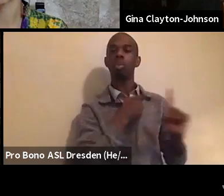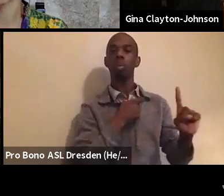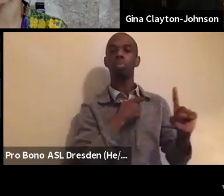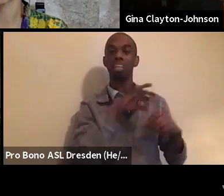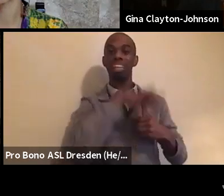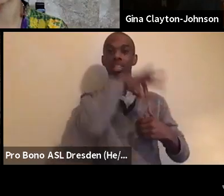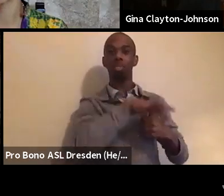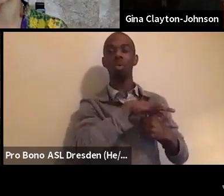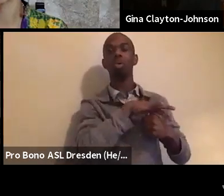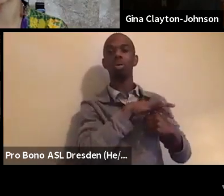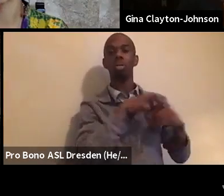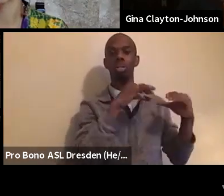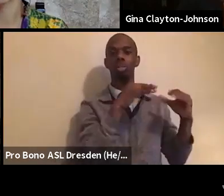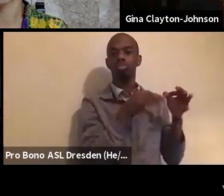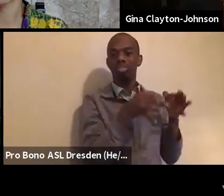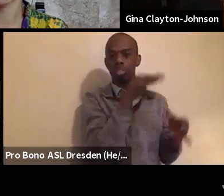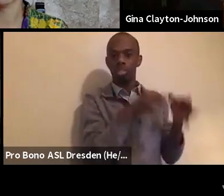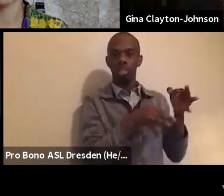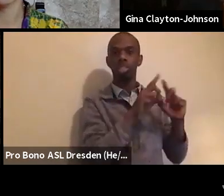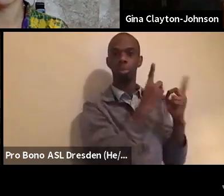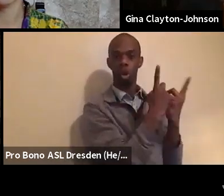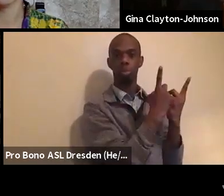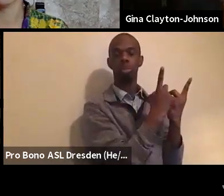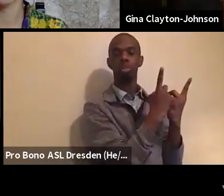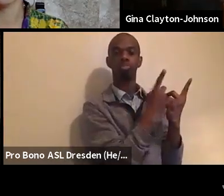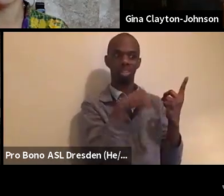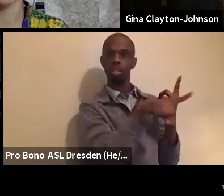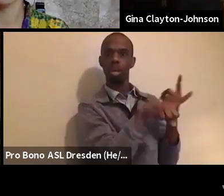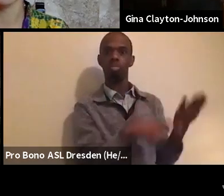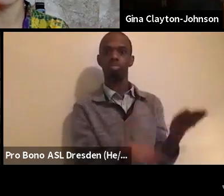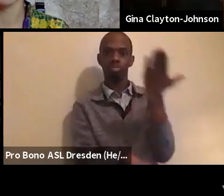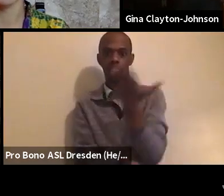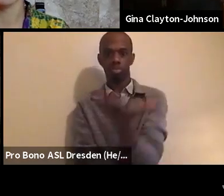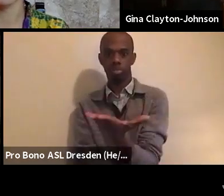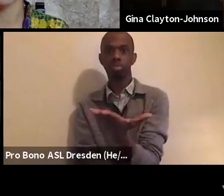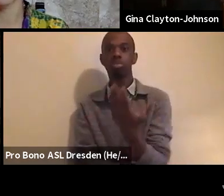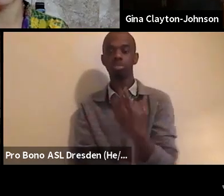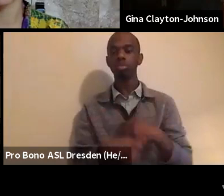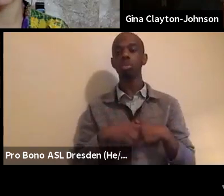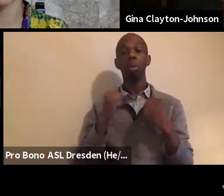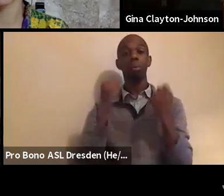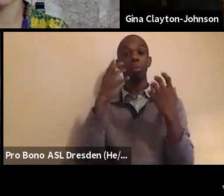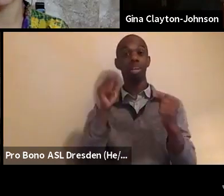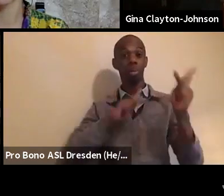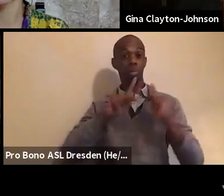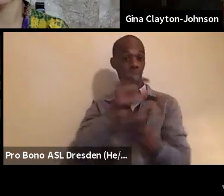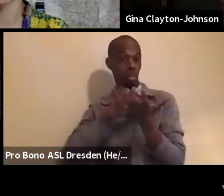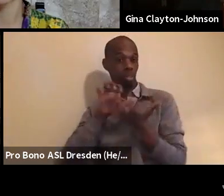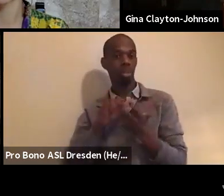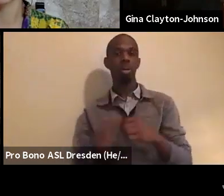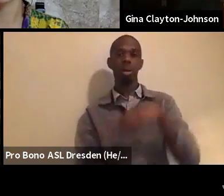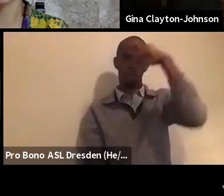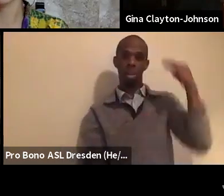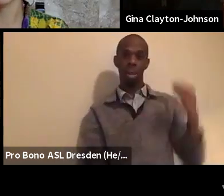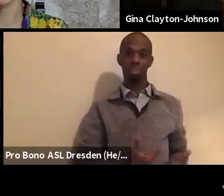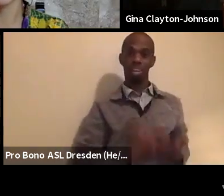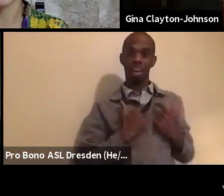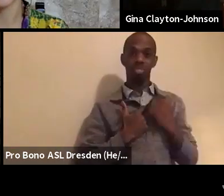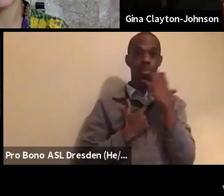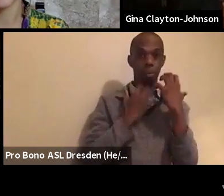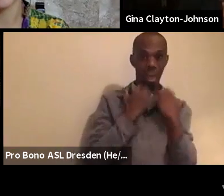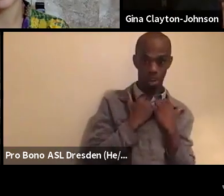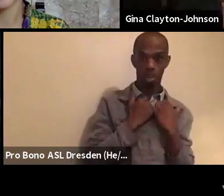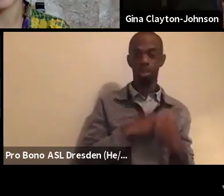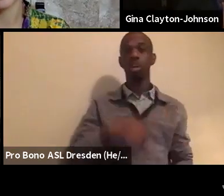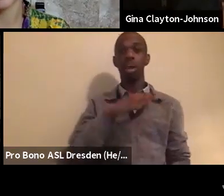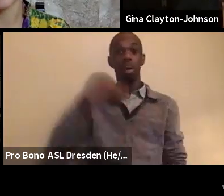the Movement for Black Lives. Lots of people mix up Black Lives Matter and the Movement for Black Lives. So let